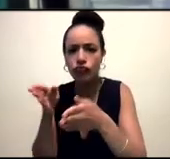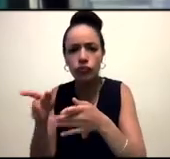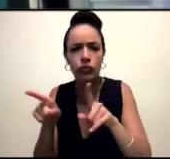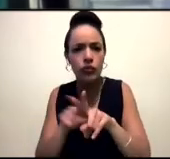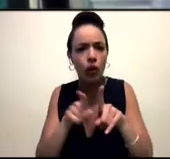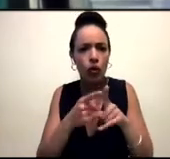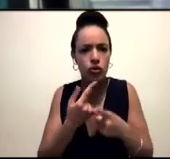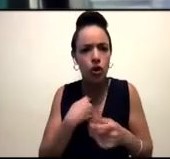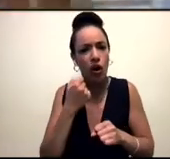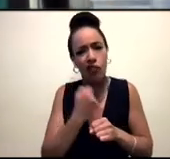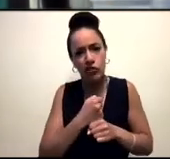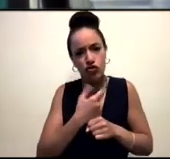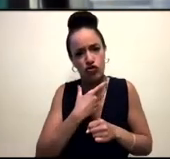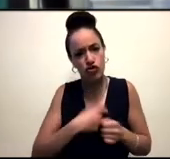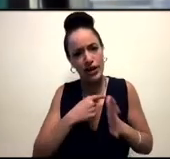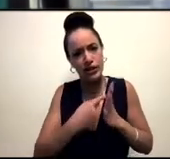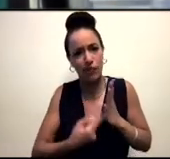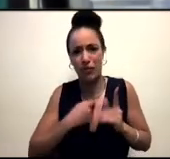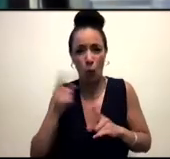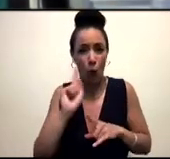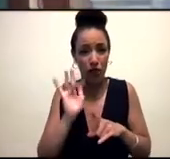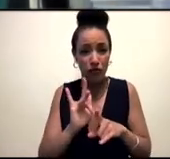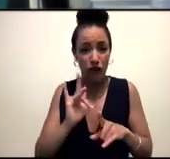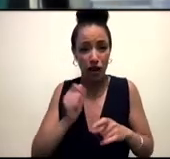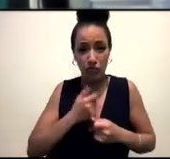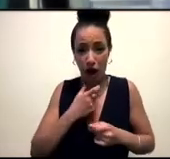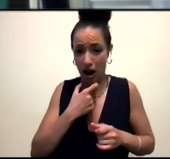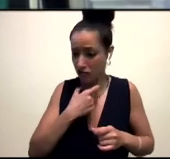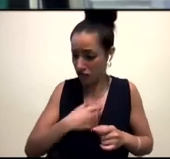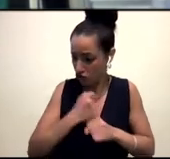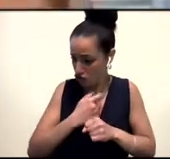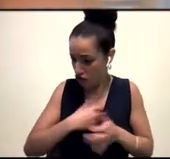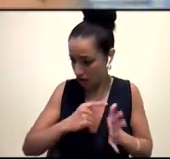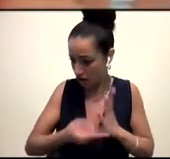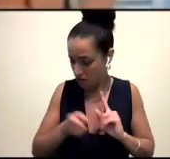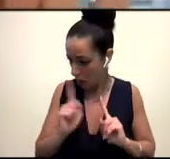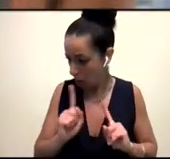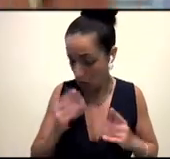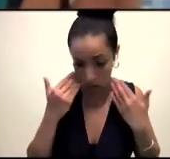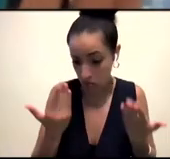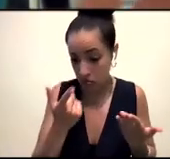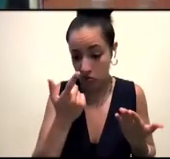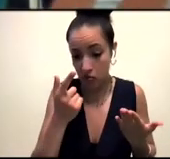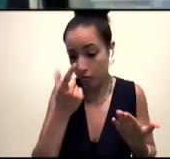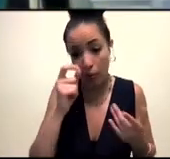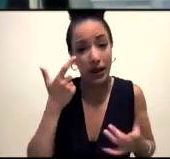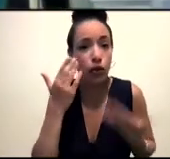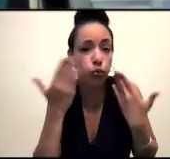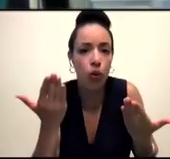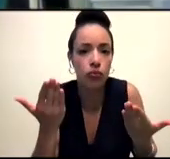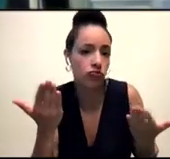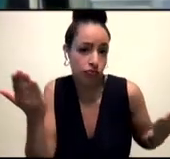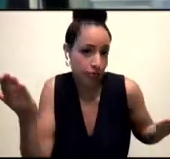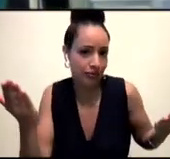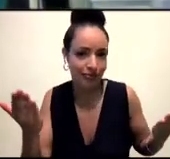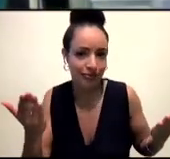of what the fuck is my gender and am I ever going to find it out? And probably not, you know, but being on that life path of figuring out what does it